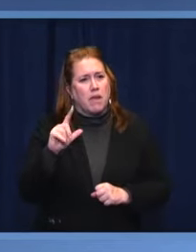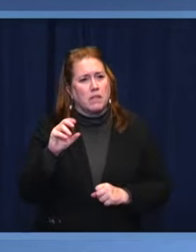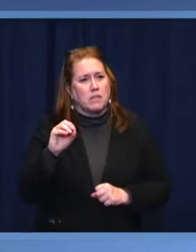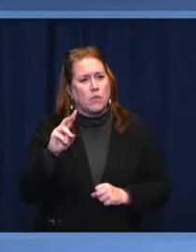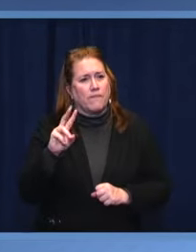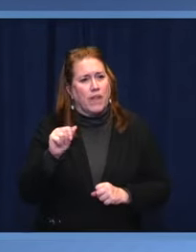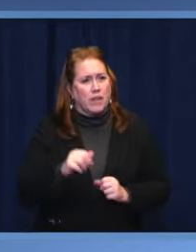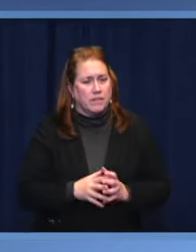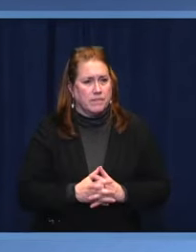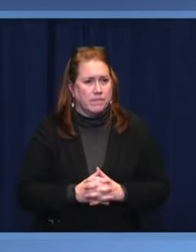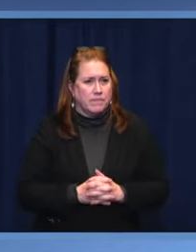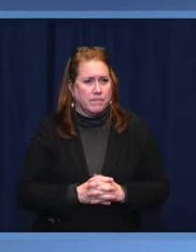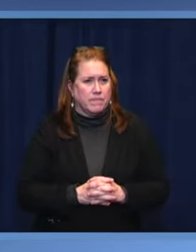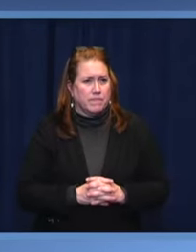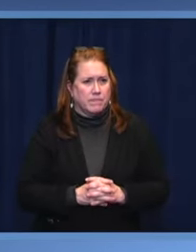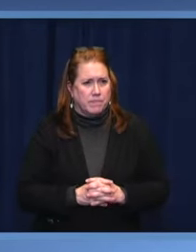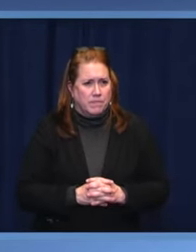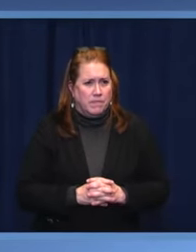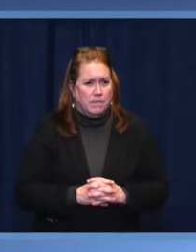one, you are left.